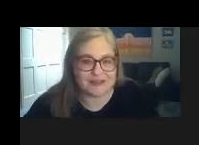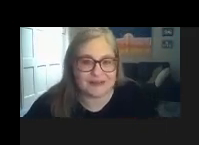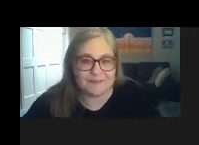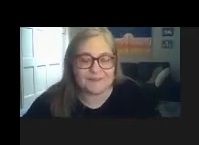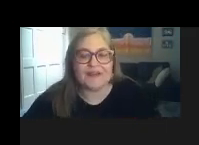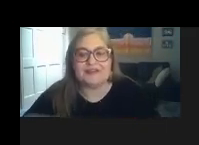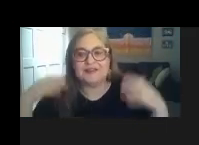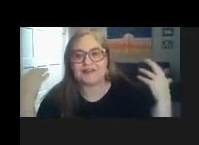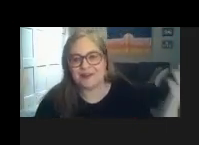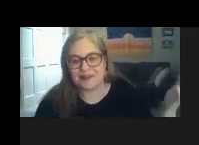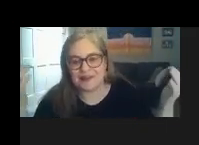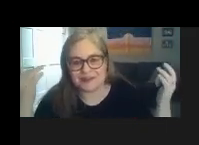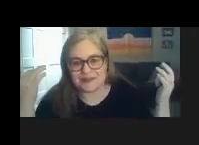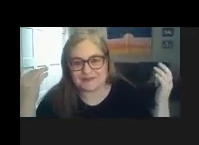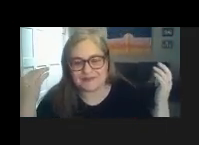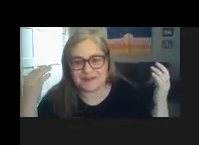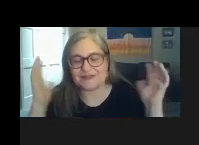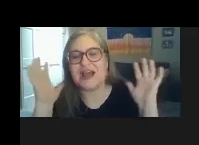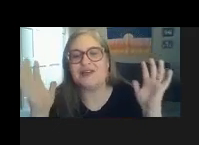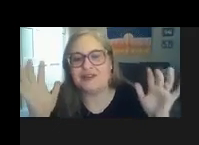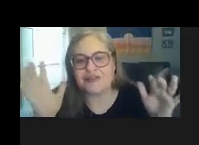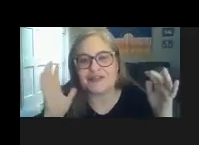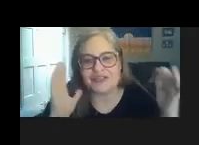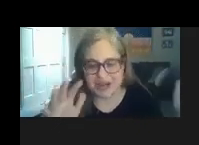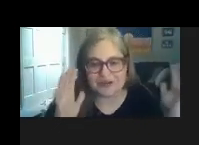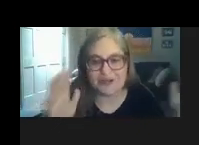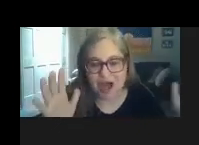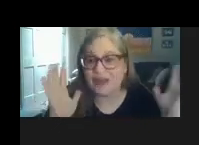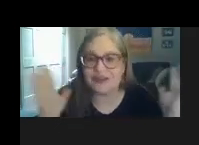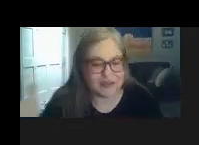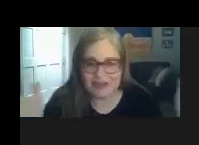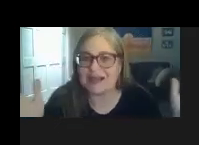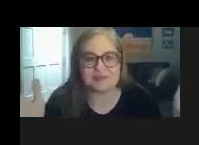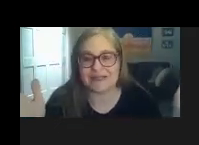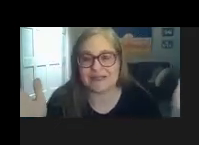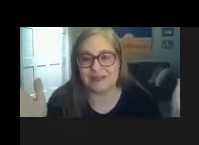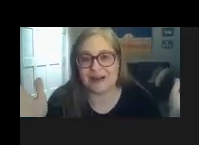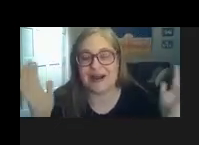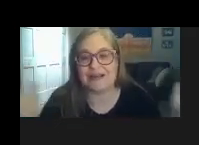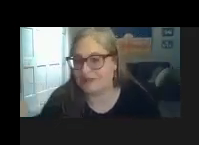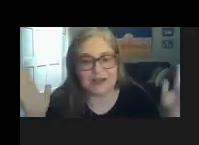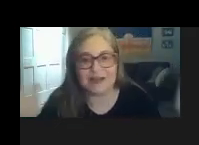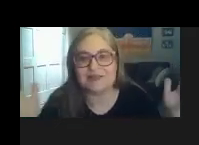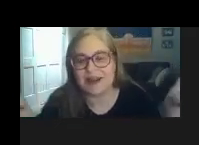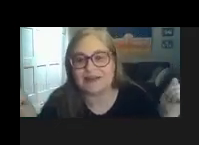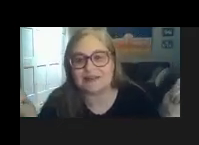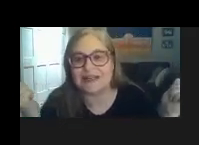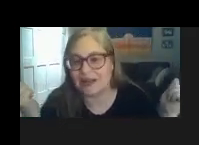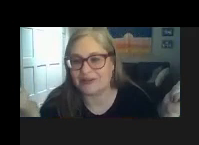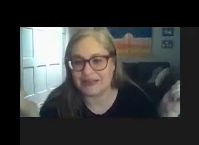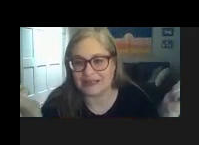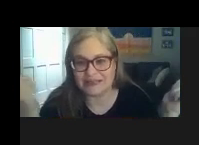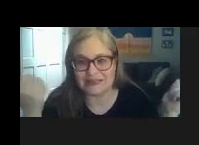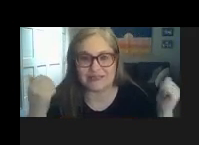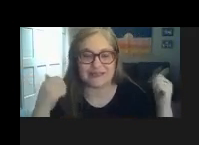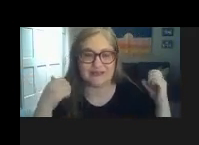advice so here's my here's so now you know the general law your kid has a right to be there and your kid has a right to